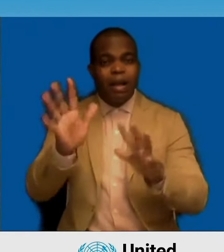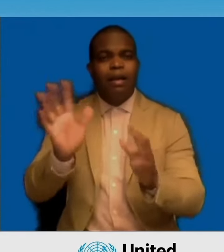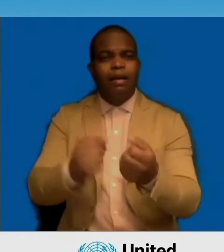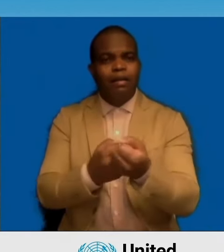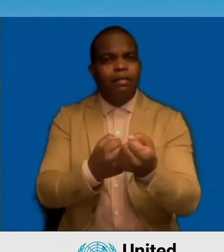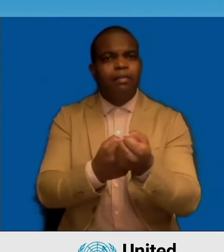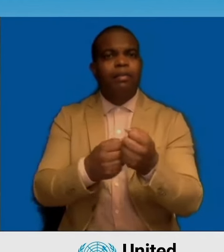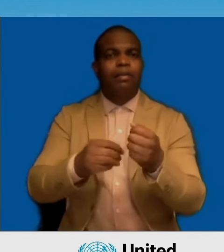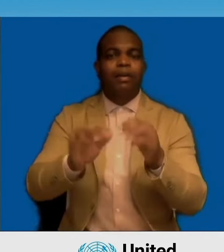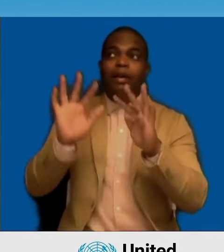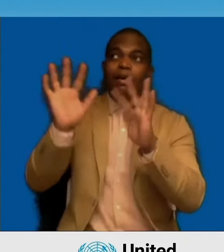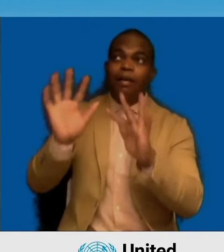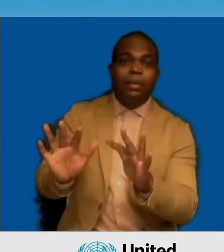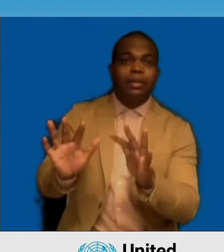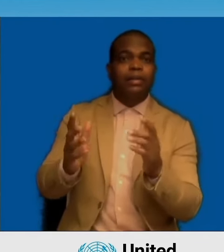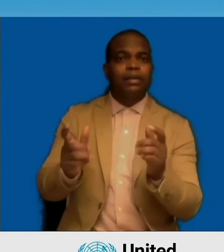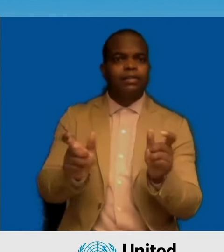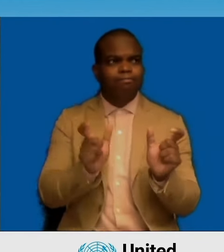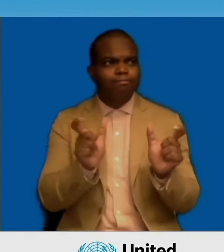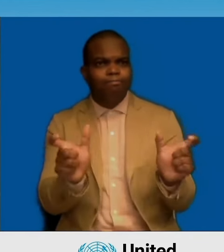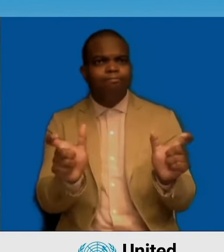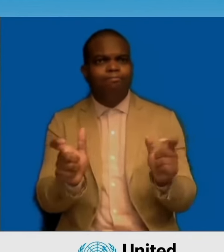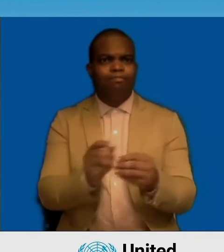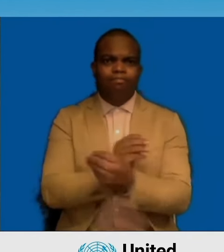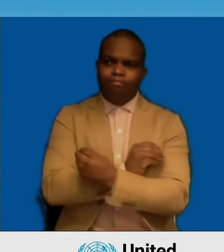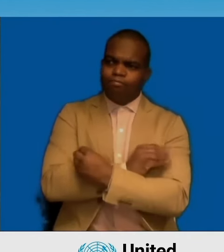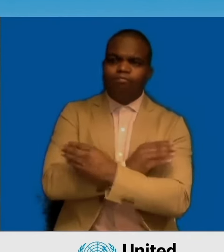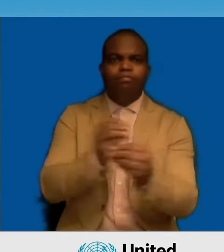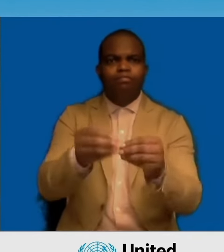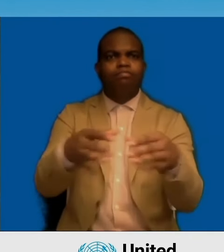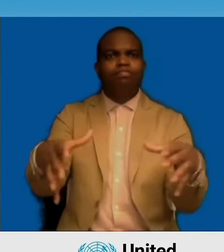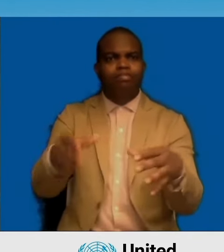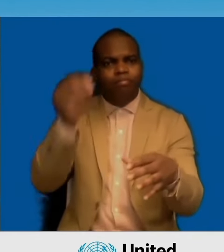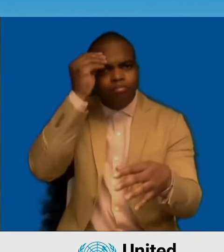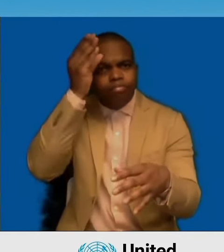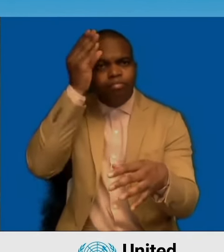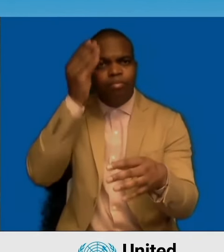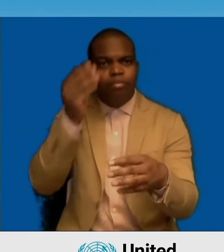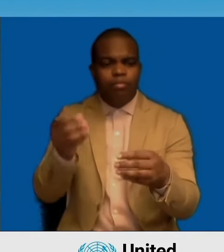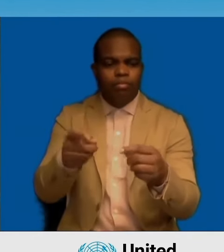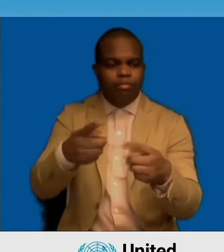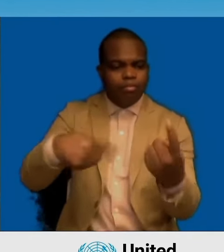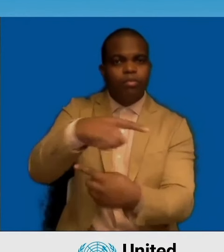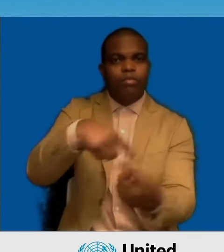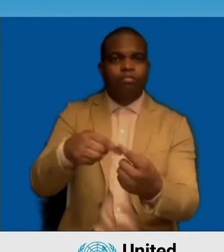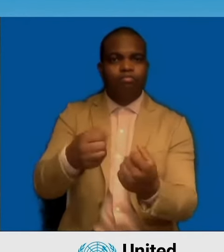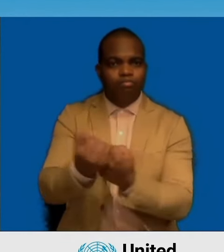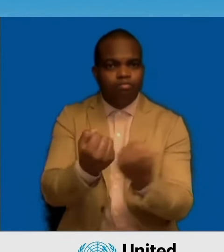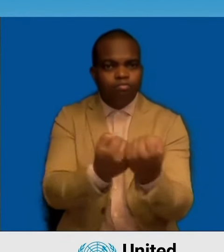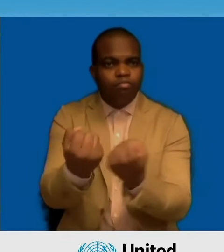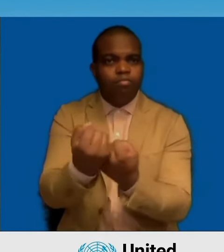protect populations from terrorism, organized crime, health emergencies, sea level rise, and other consequences of global warming